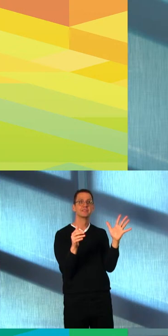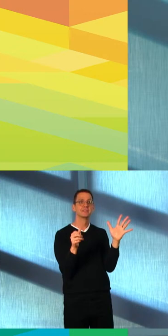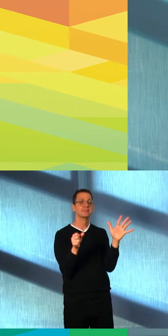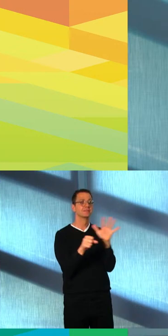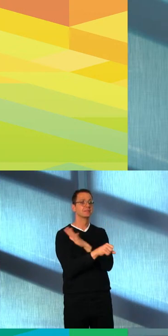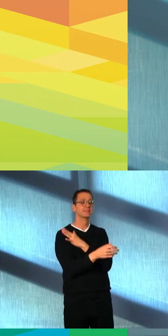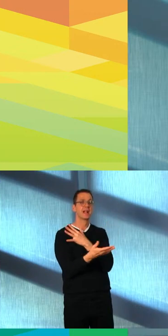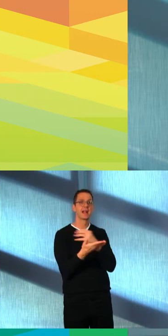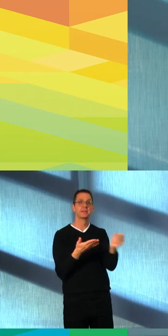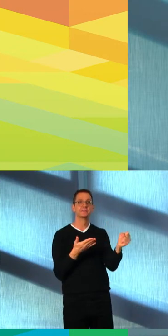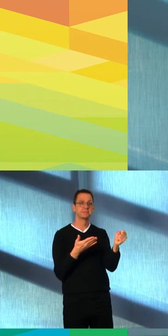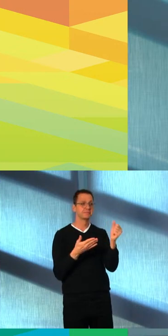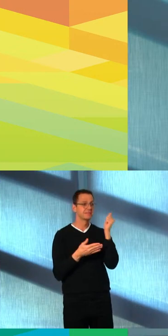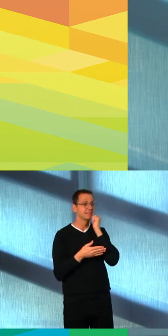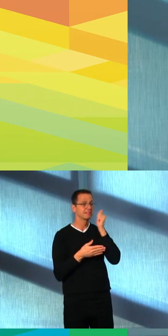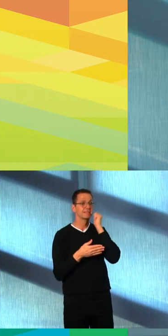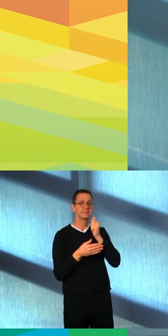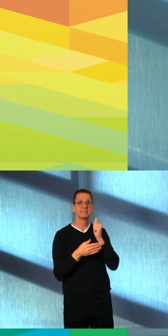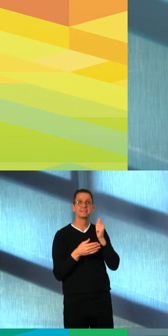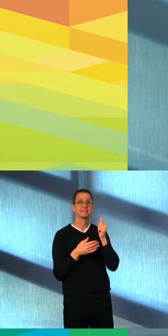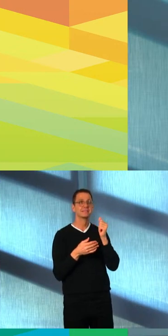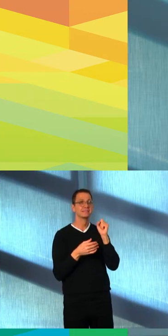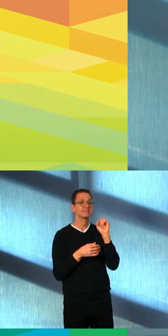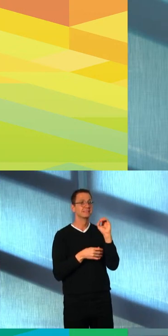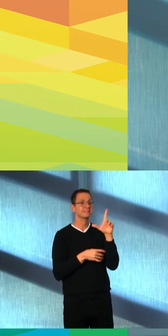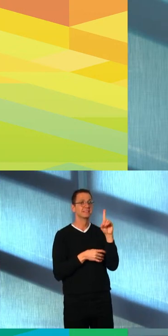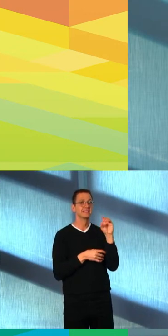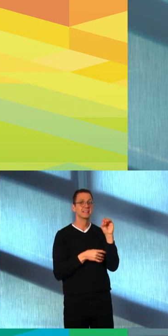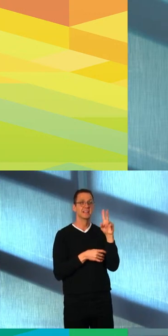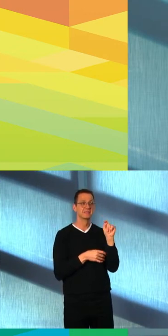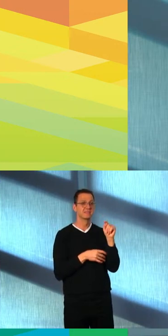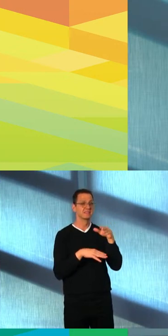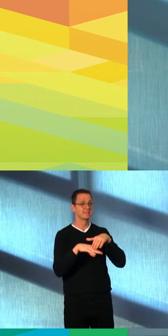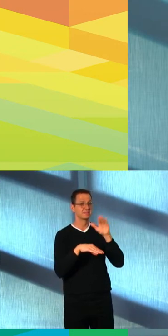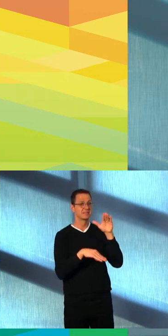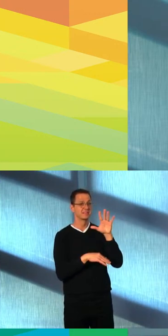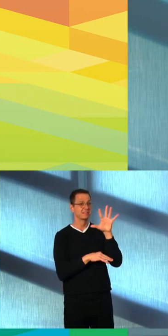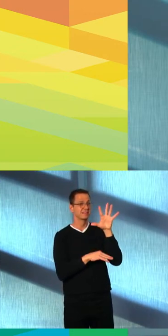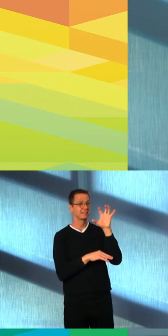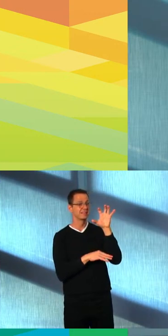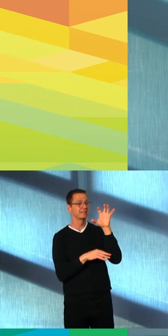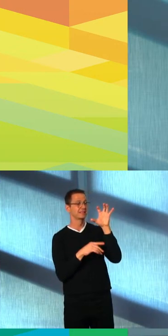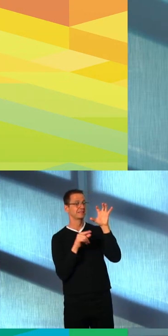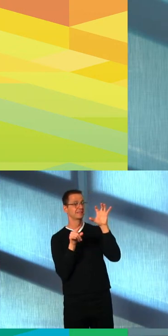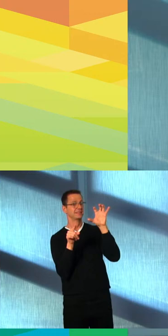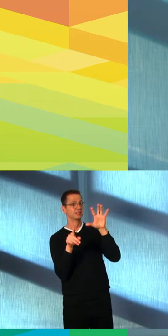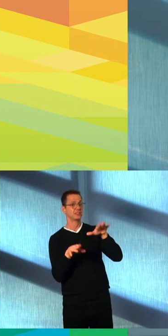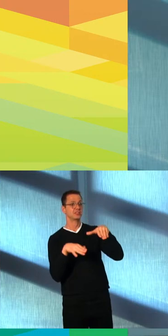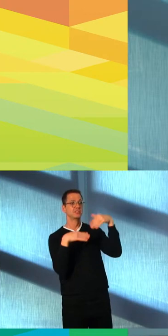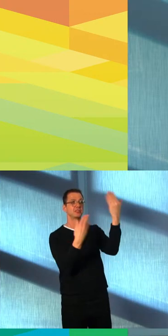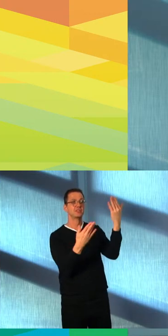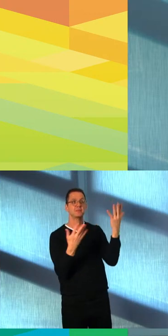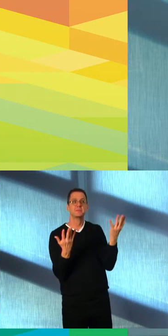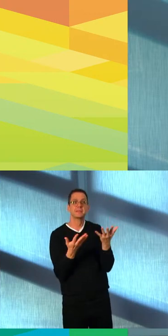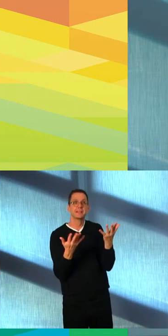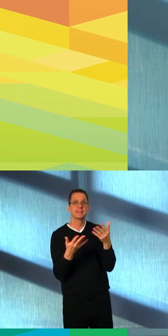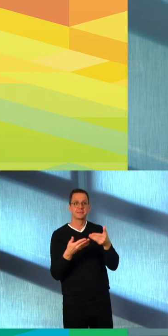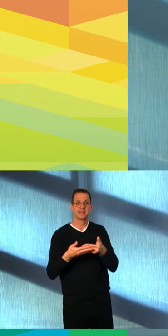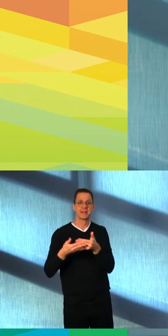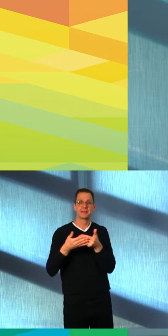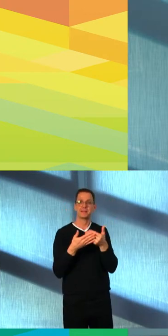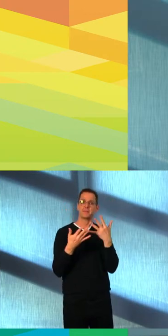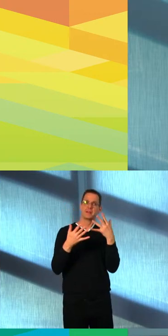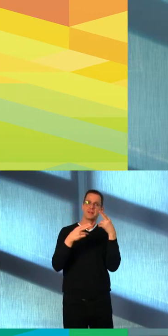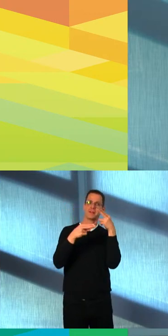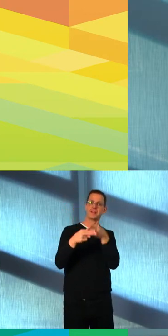We have opened the Victoria Driving Range, and all three city-operated golf courses, including Rundle, Riverside, and Victoria, will be open in the